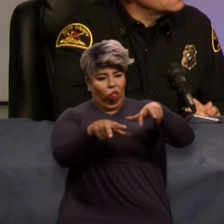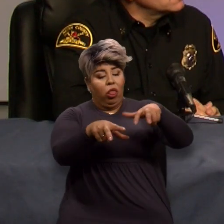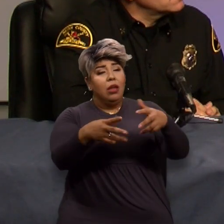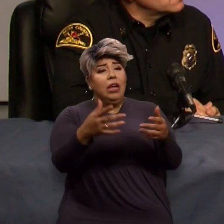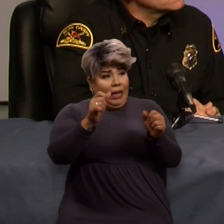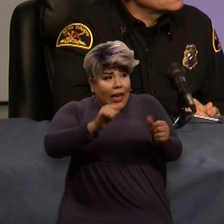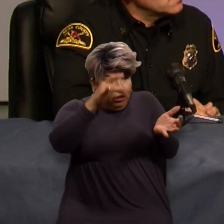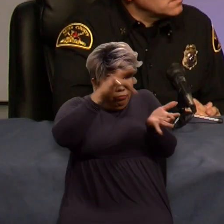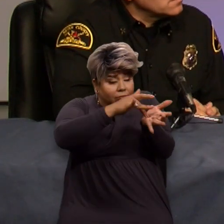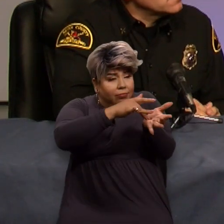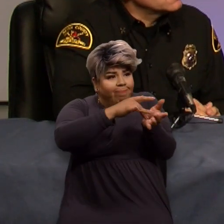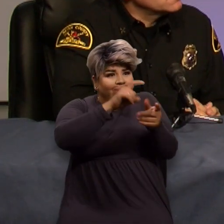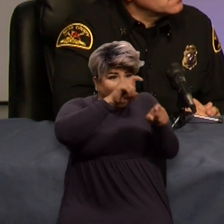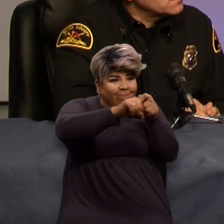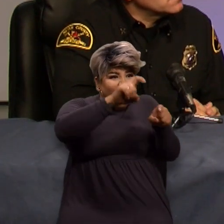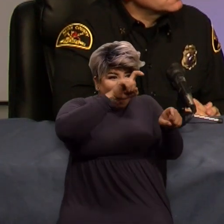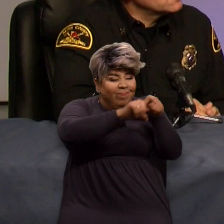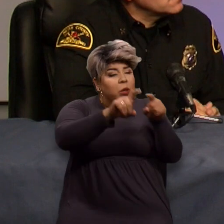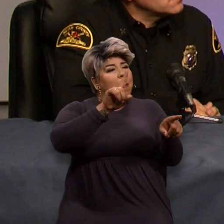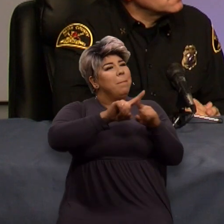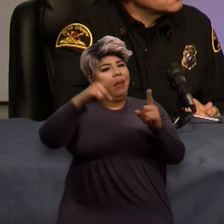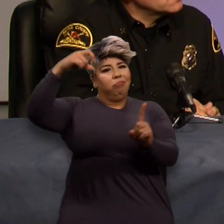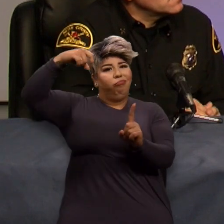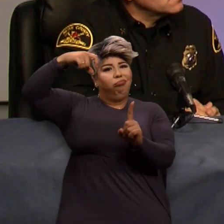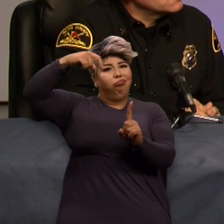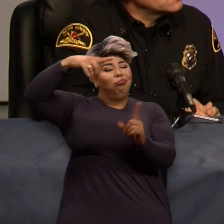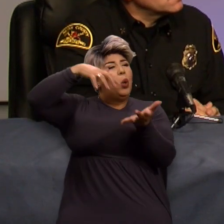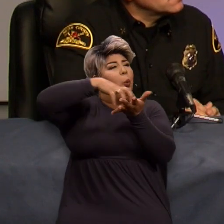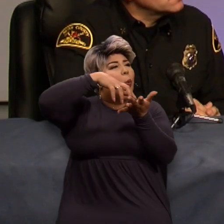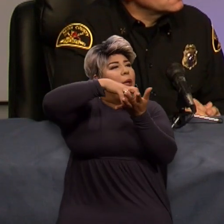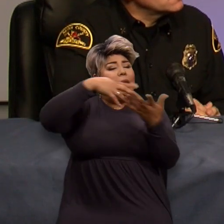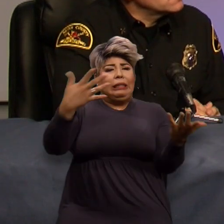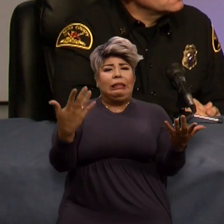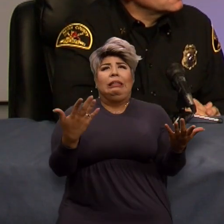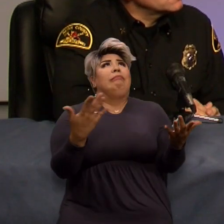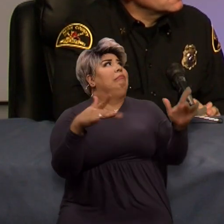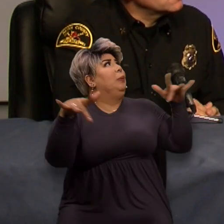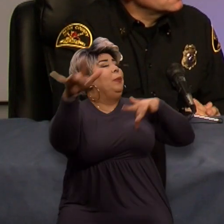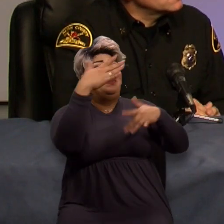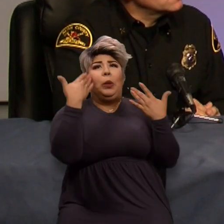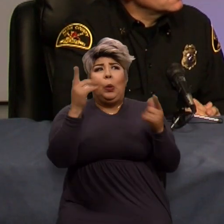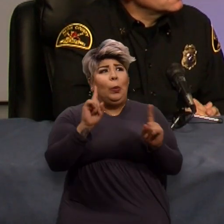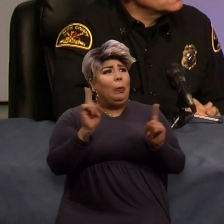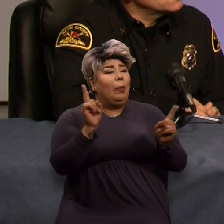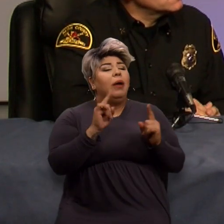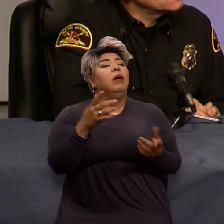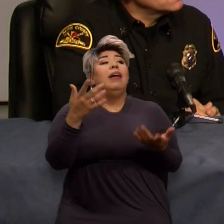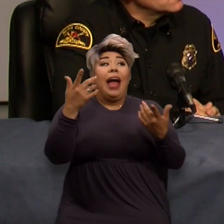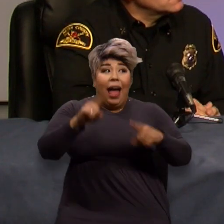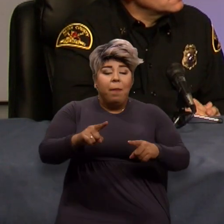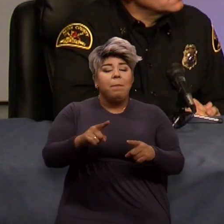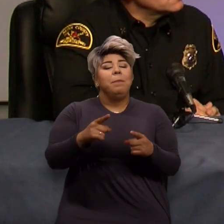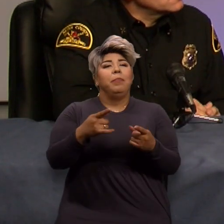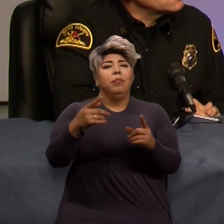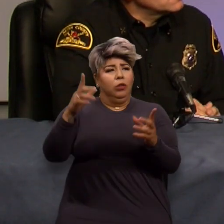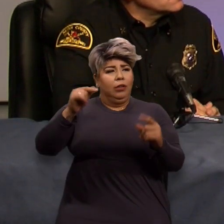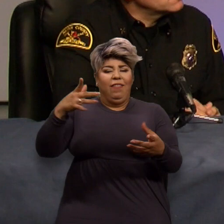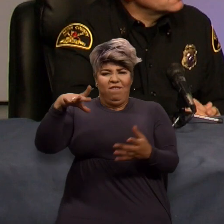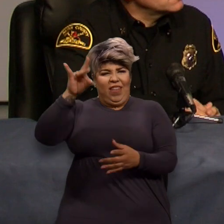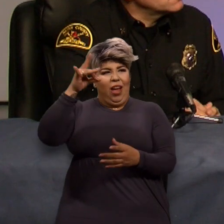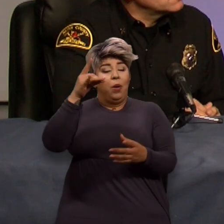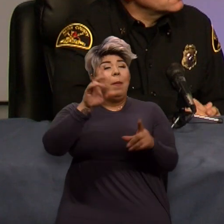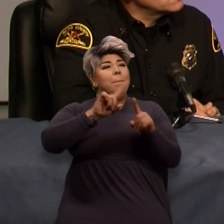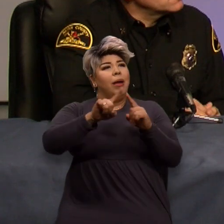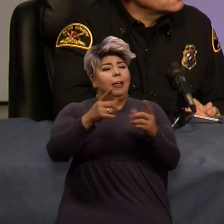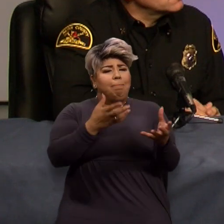it was, again, a cell tower location that we didn't know where they were at. They didn't know where they were at. We could pinpoint their GPS, communicate with them via a text